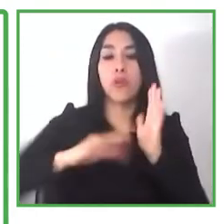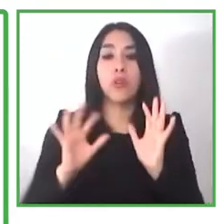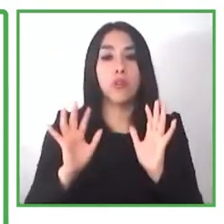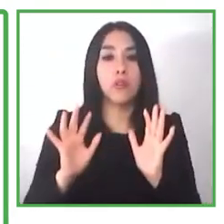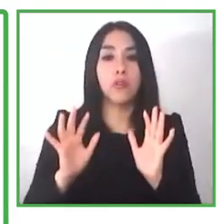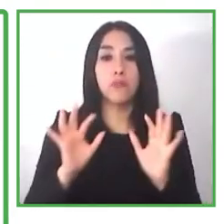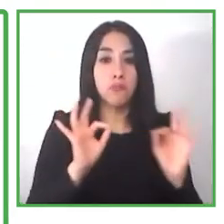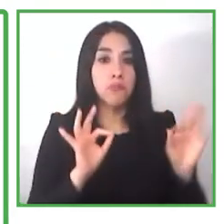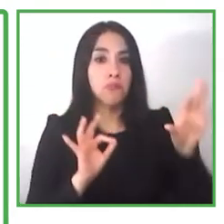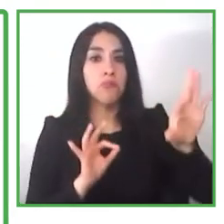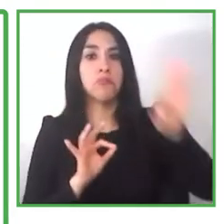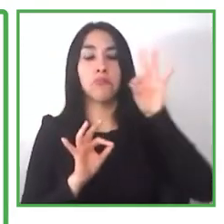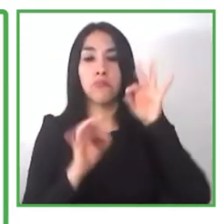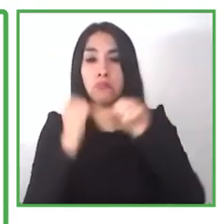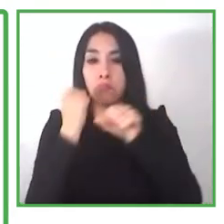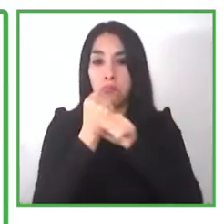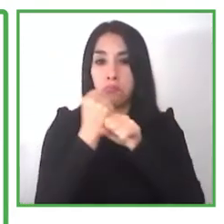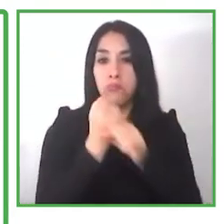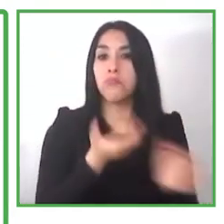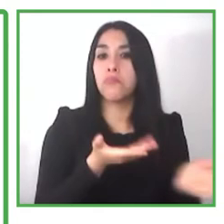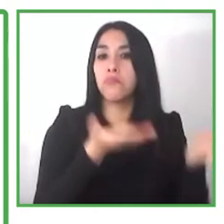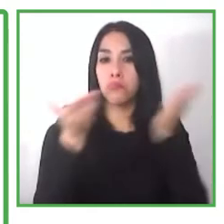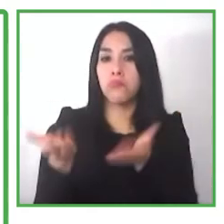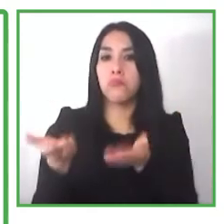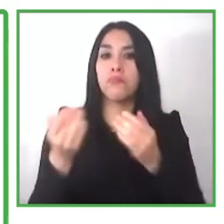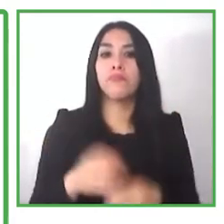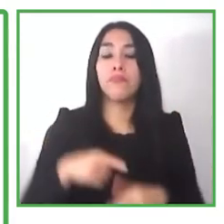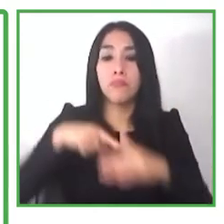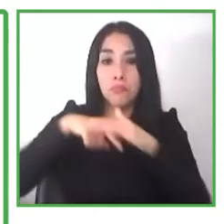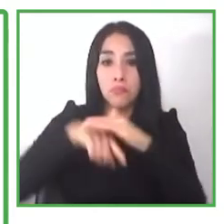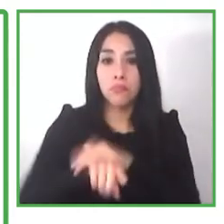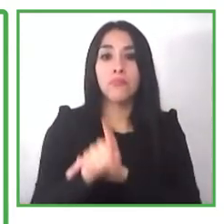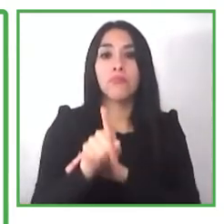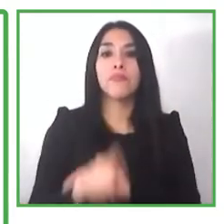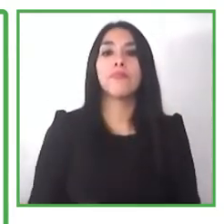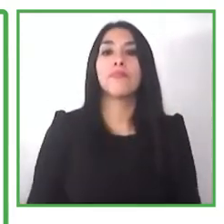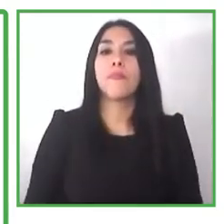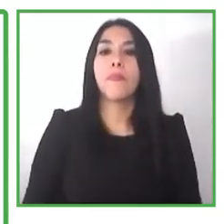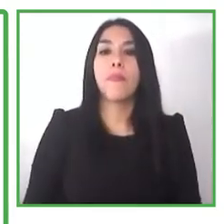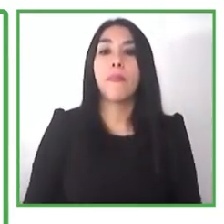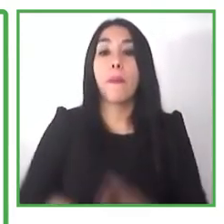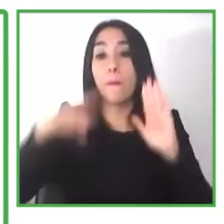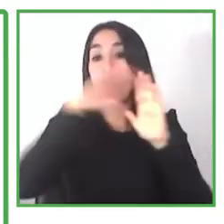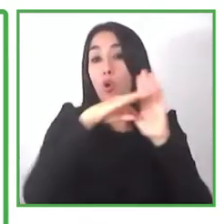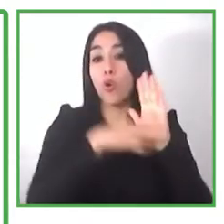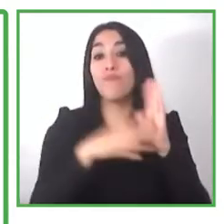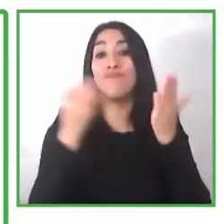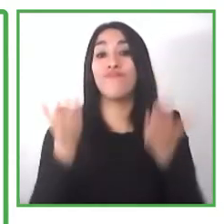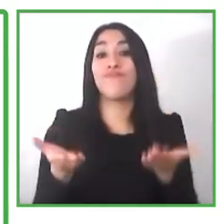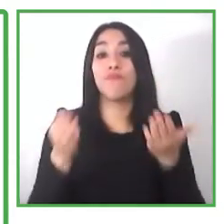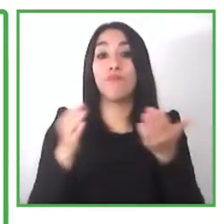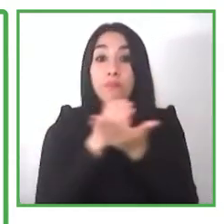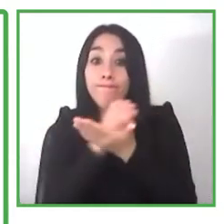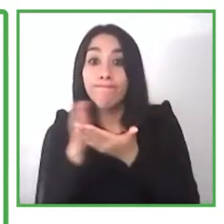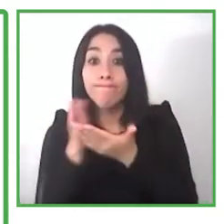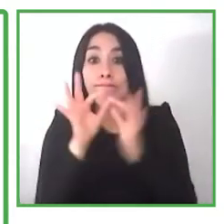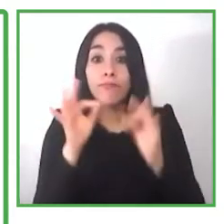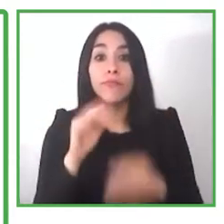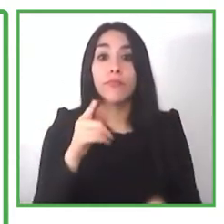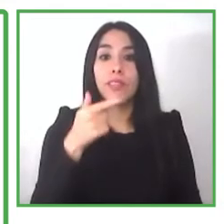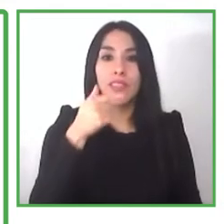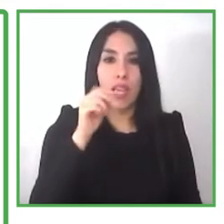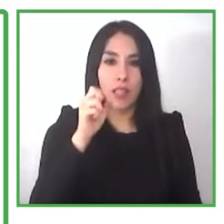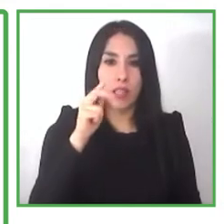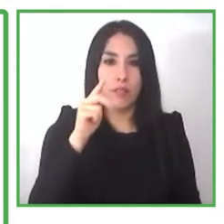that's where the living link started because what they did they then went out to their network and they said to their network well we have developed this project would you